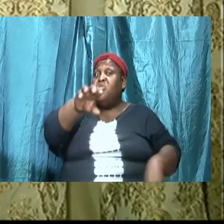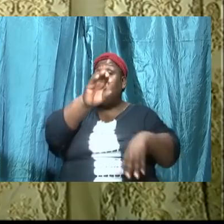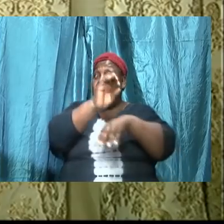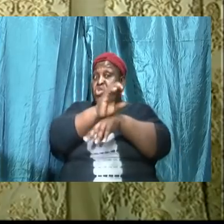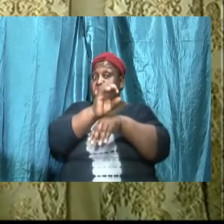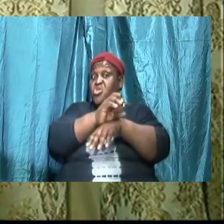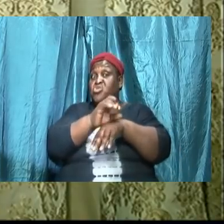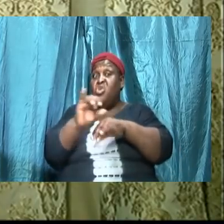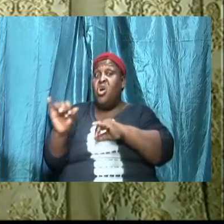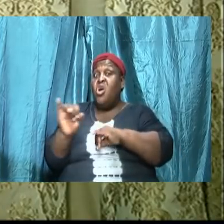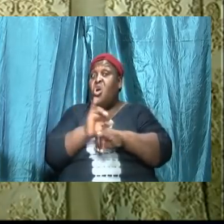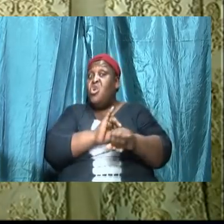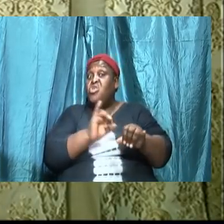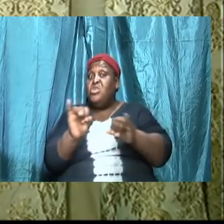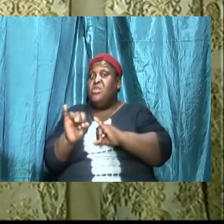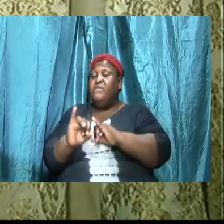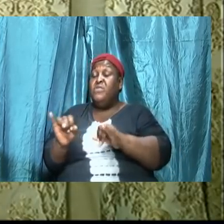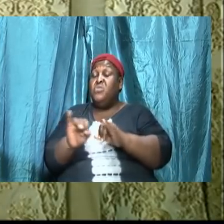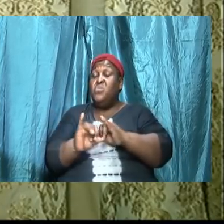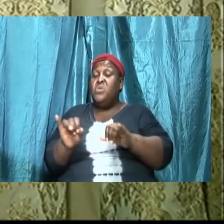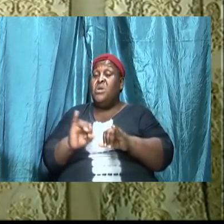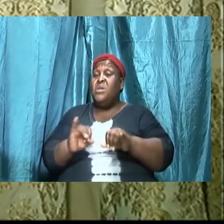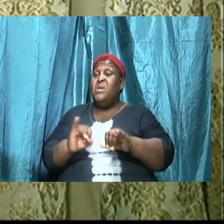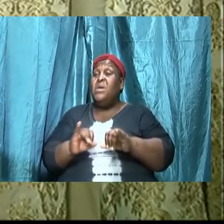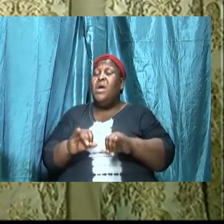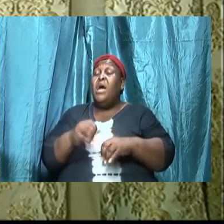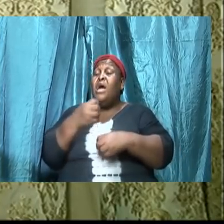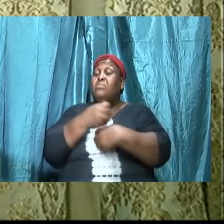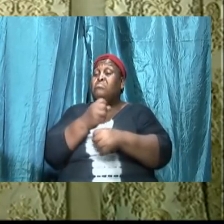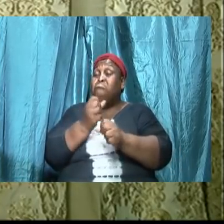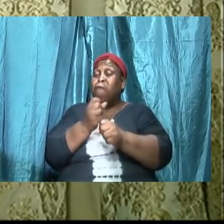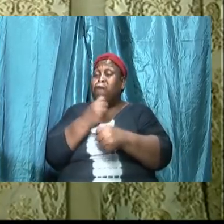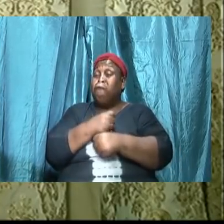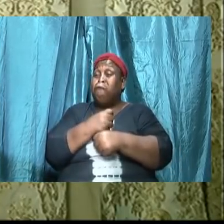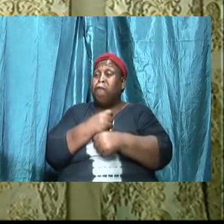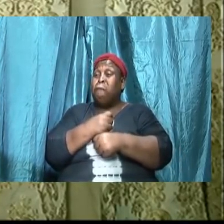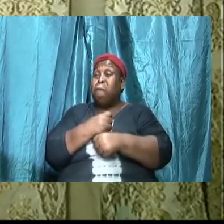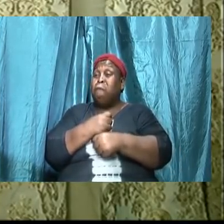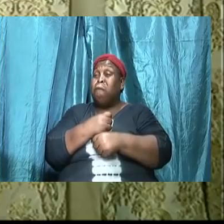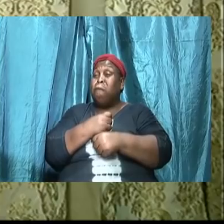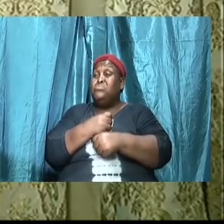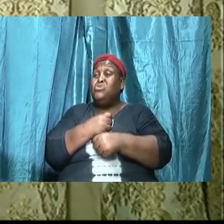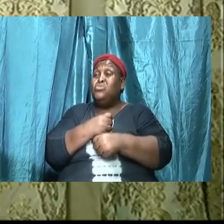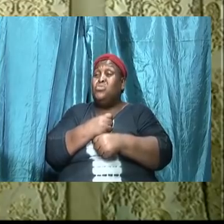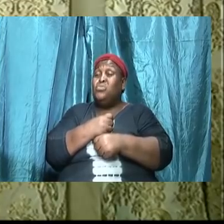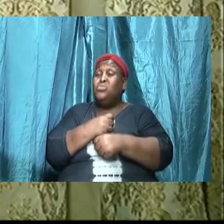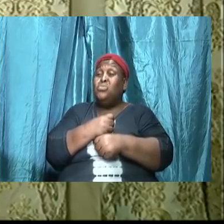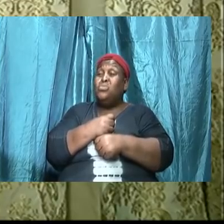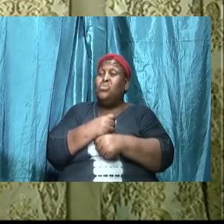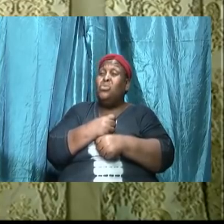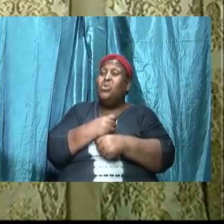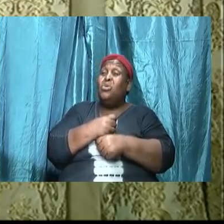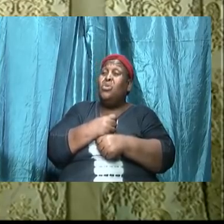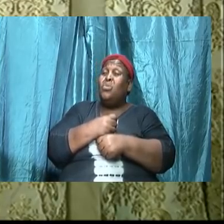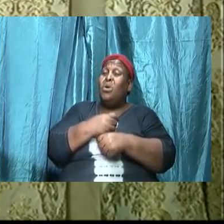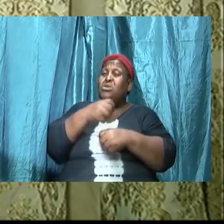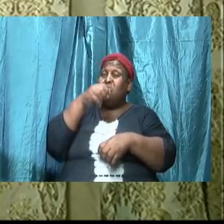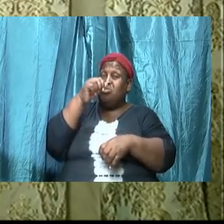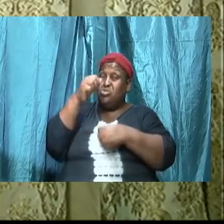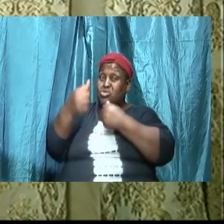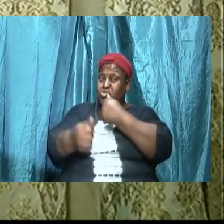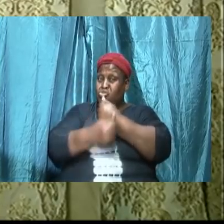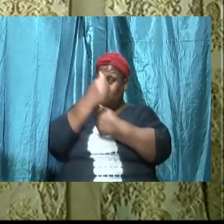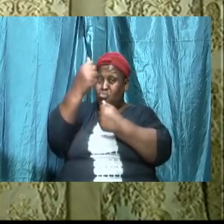as a corporate body and he tries to hijack and to abort what it is that is